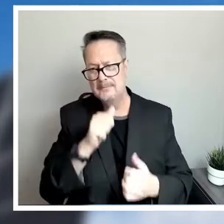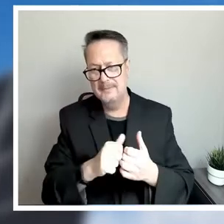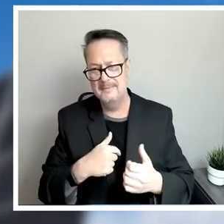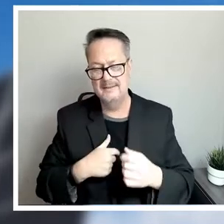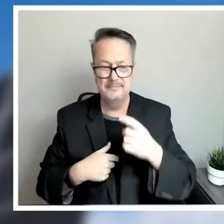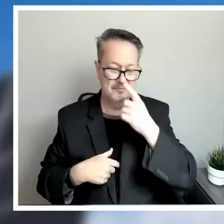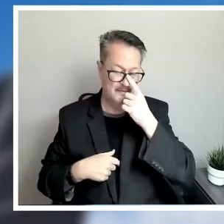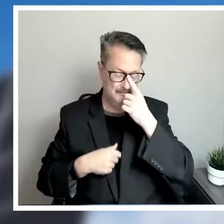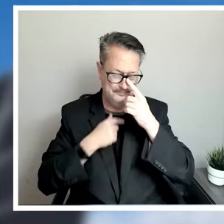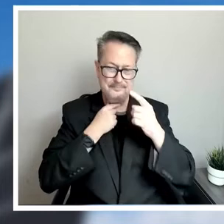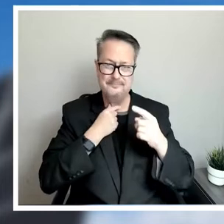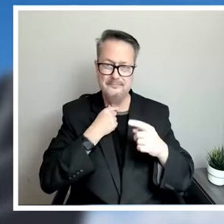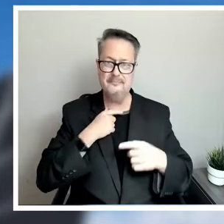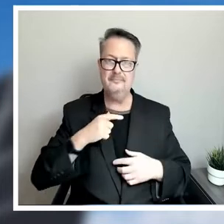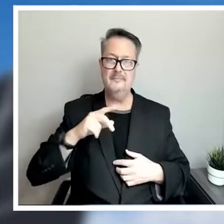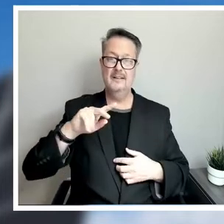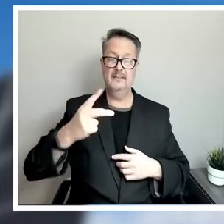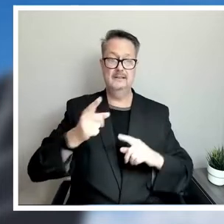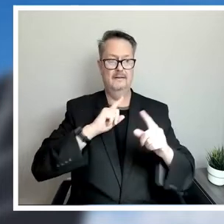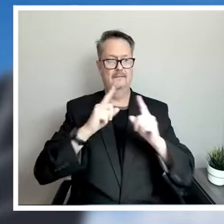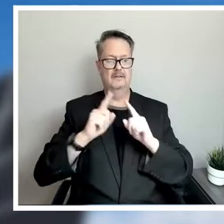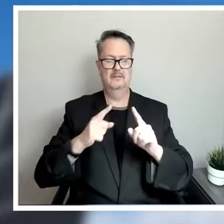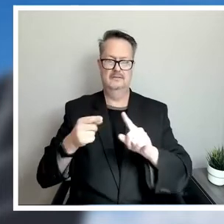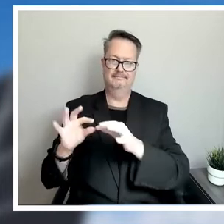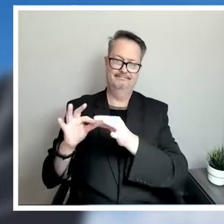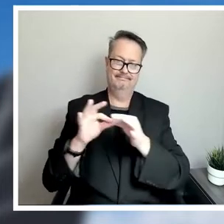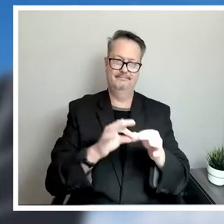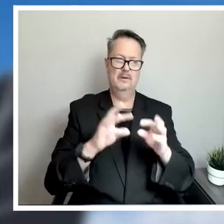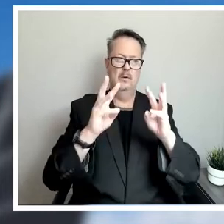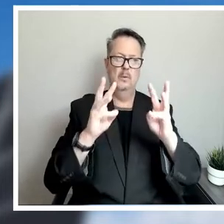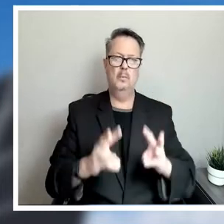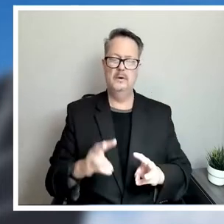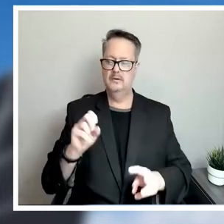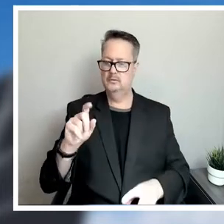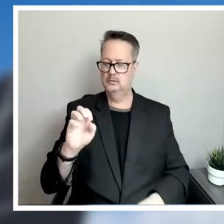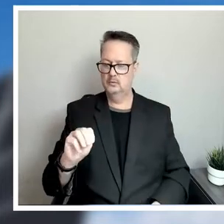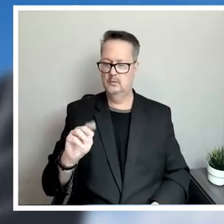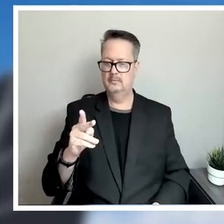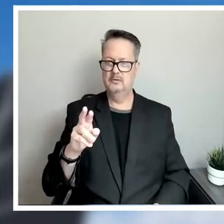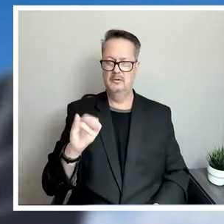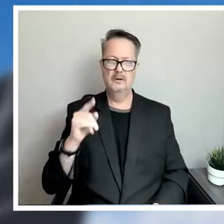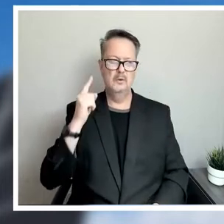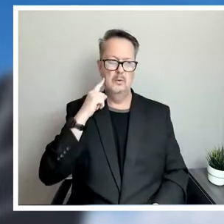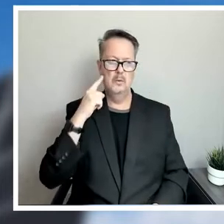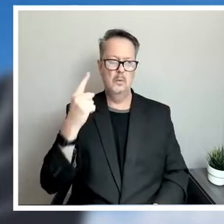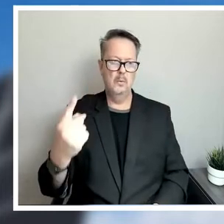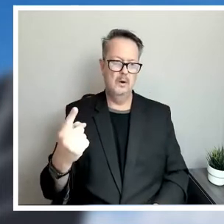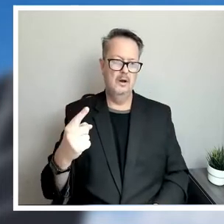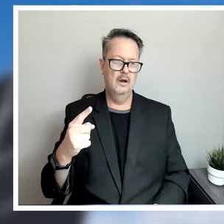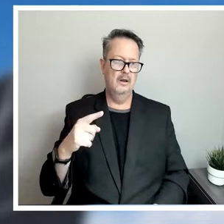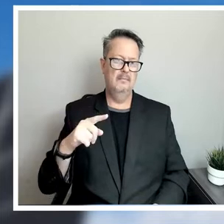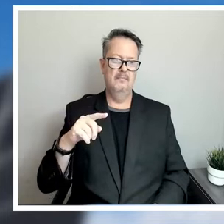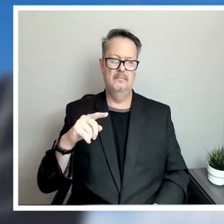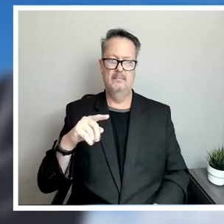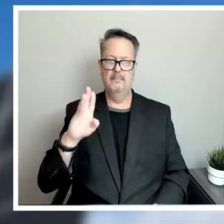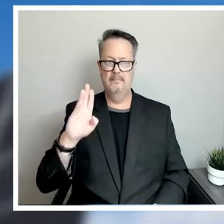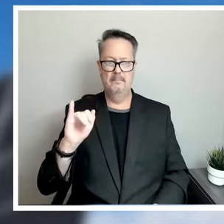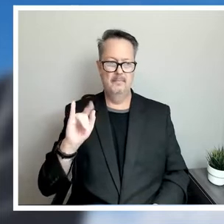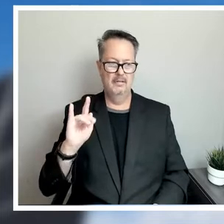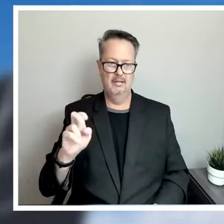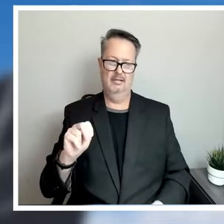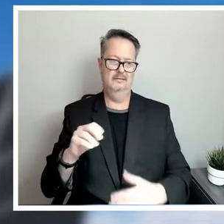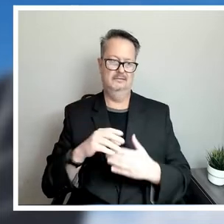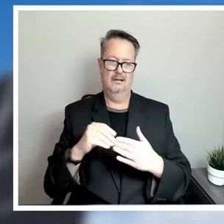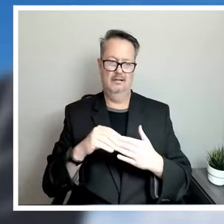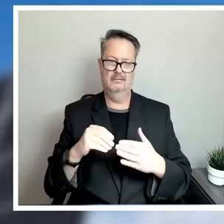having has been around Winter Storm Urie. Everyone's heard the headline, $1 billion, that was the fuel cost. Well, I want to break it down and be very clear with the